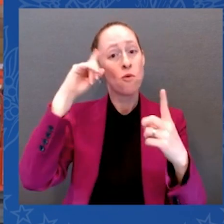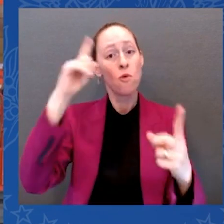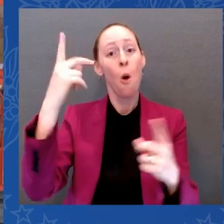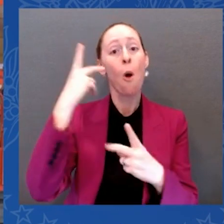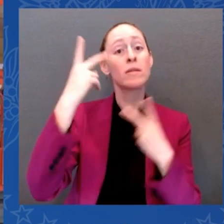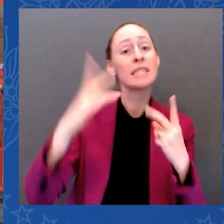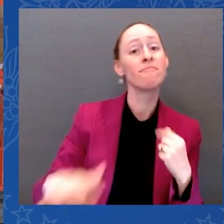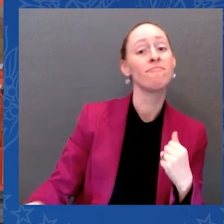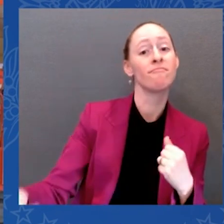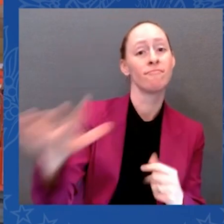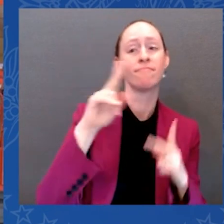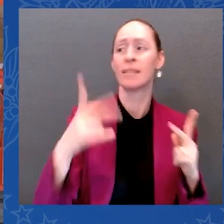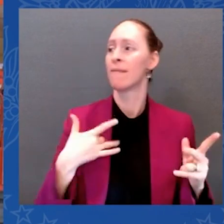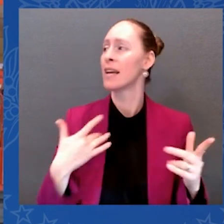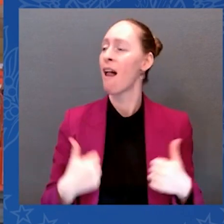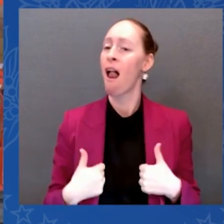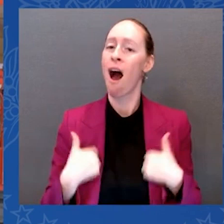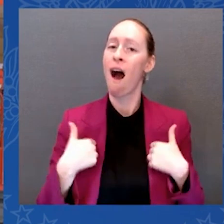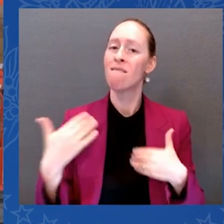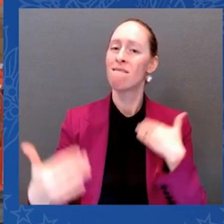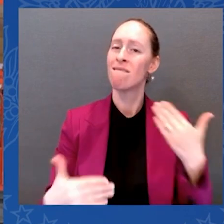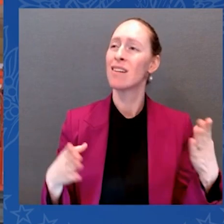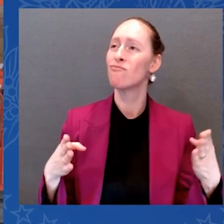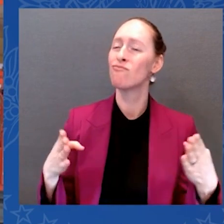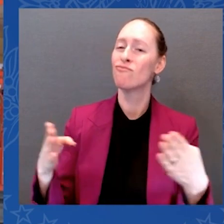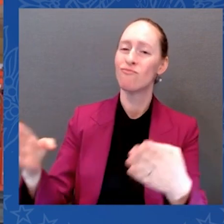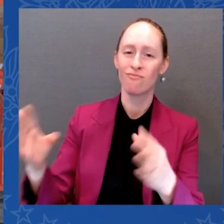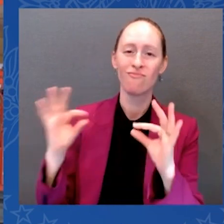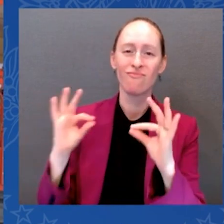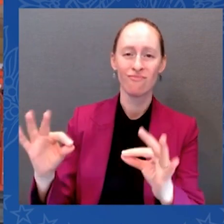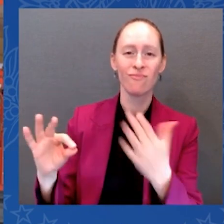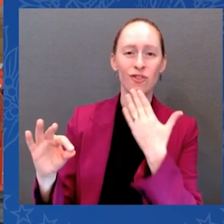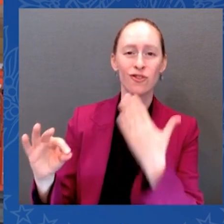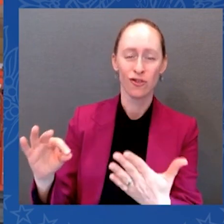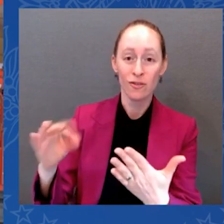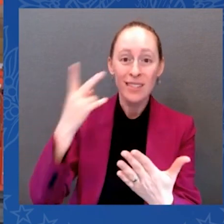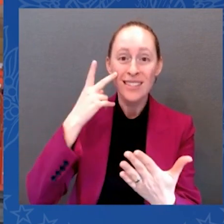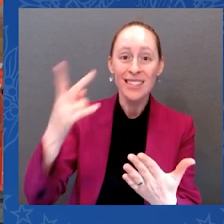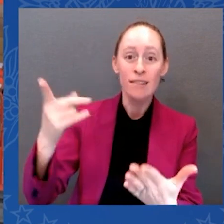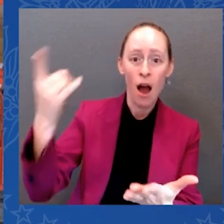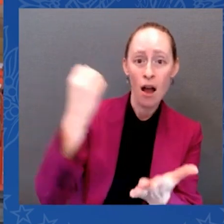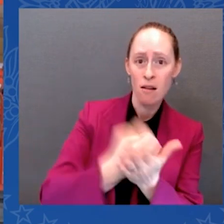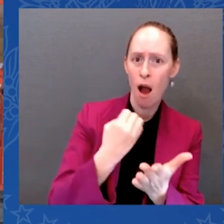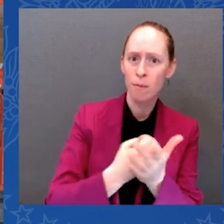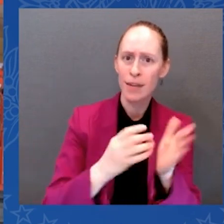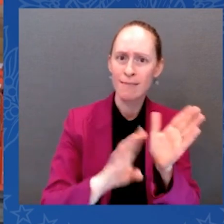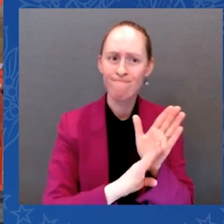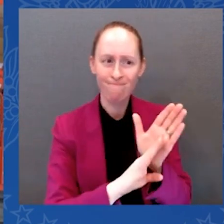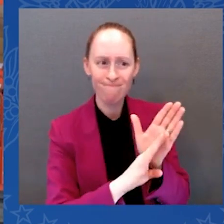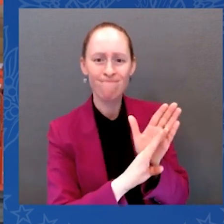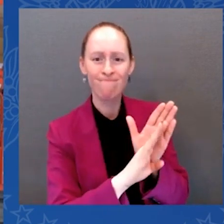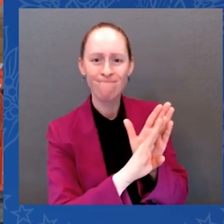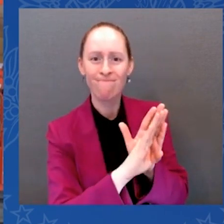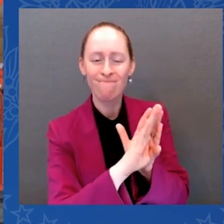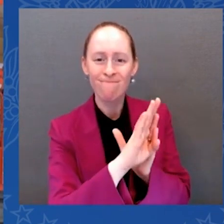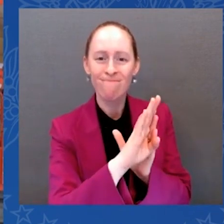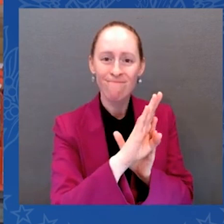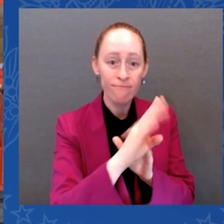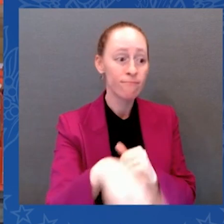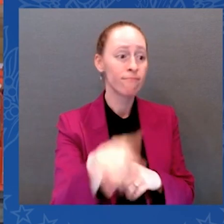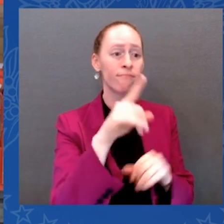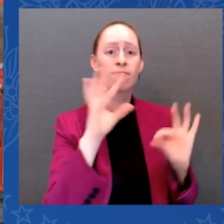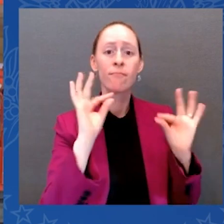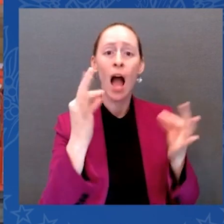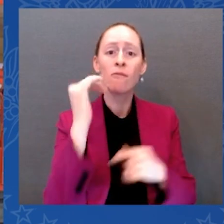to lower costs for families, but we aren't stopping here. I ran for office to build America,